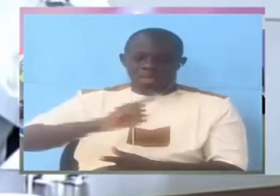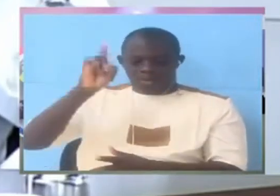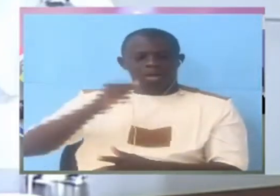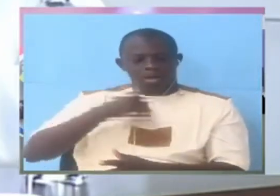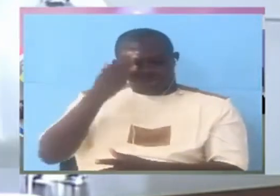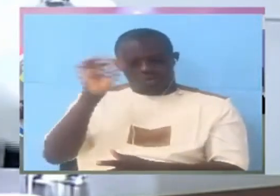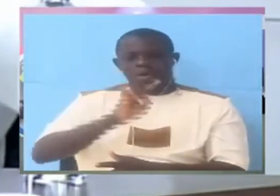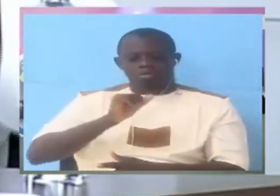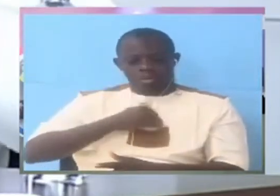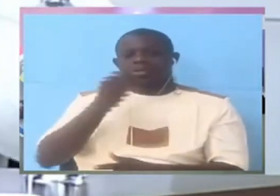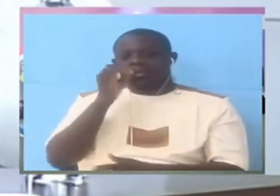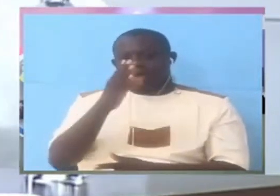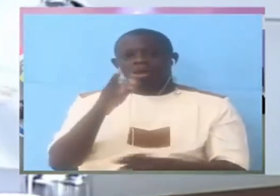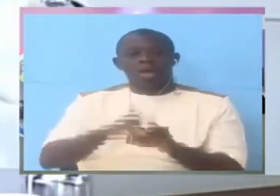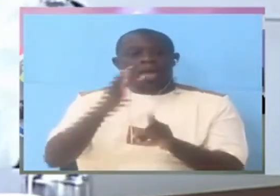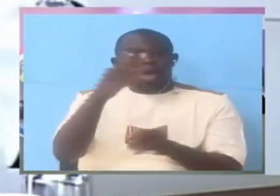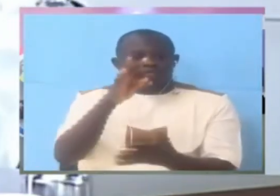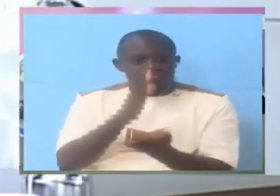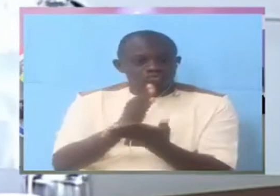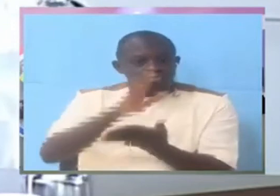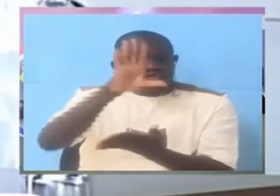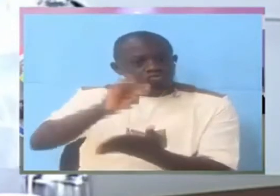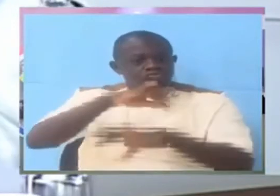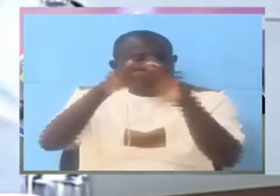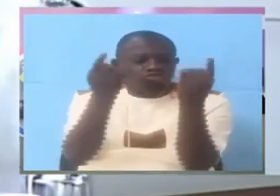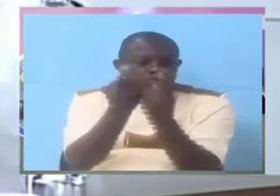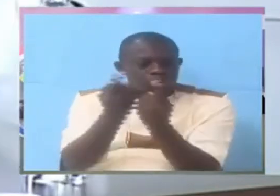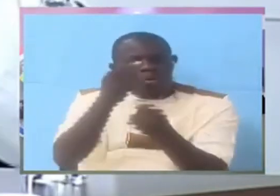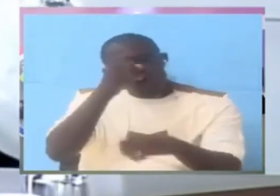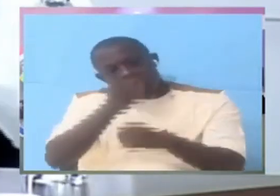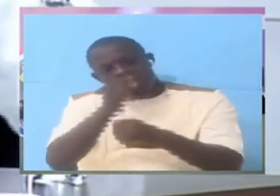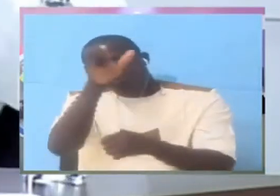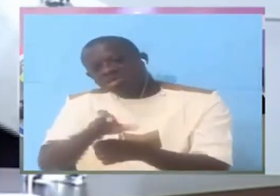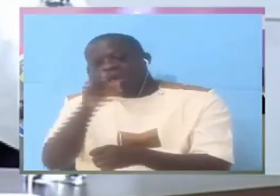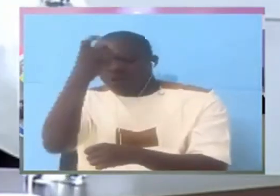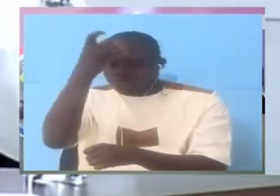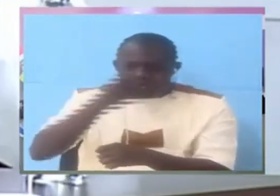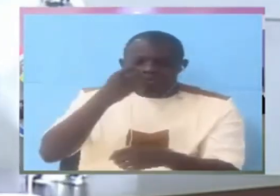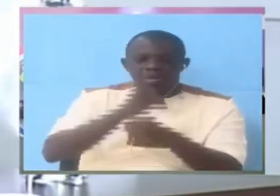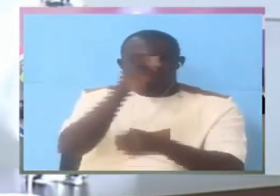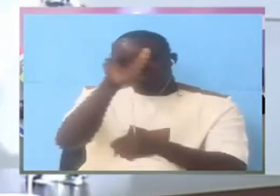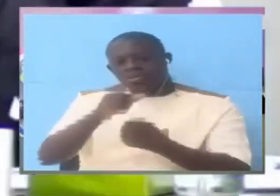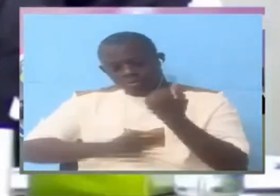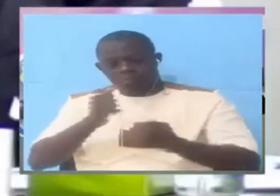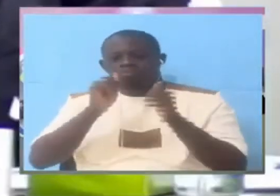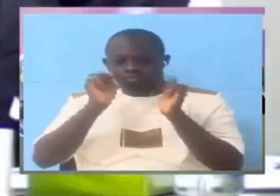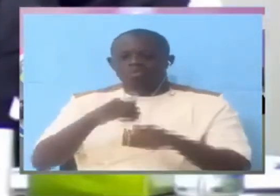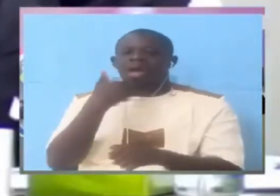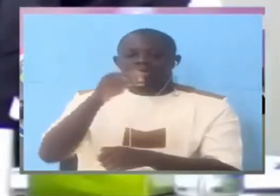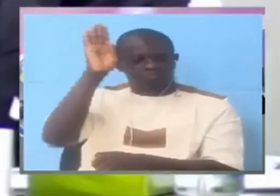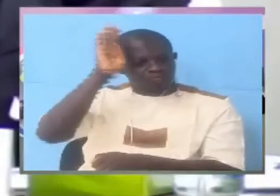see, if I have offended, I will ask for his forgiveness. Because if I don't answer, I'm coming, sir. would not do that.